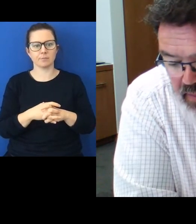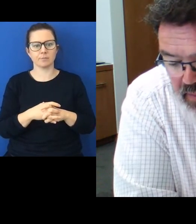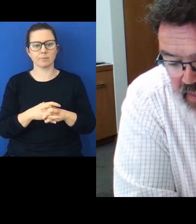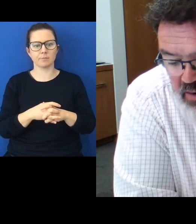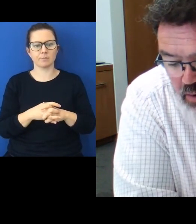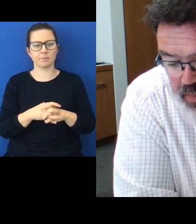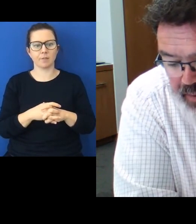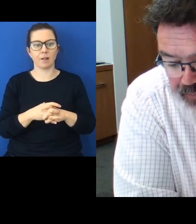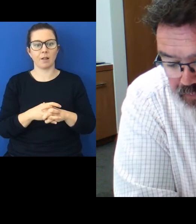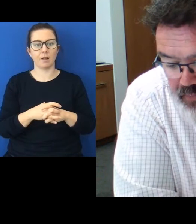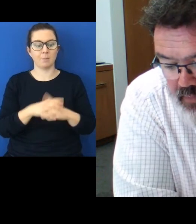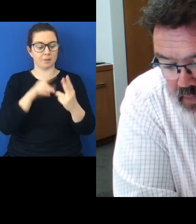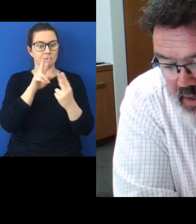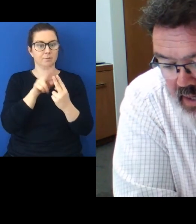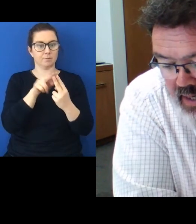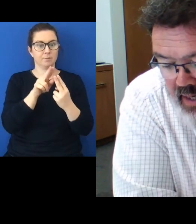that group